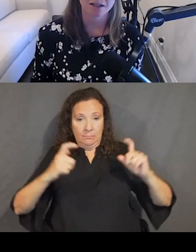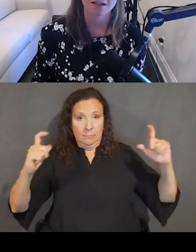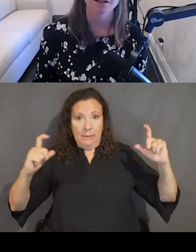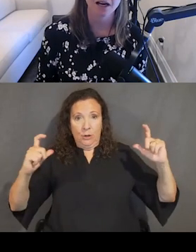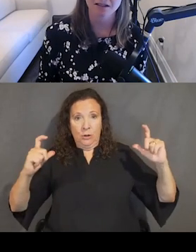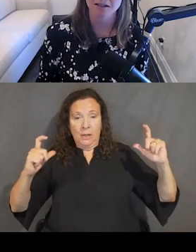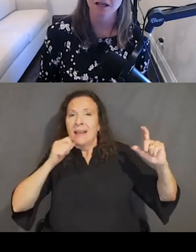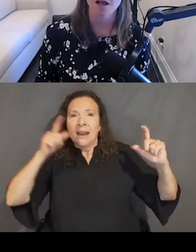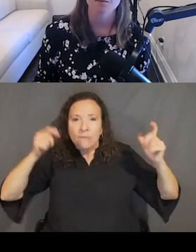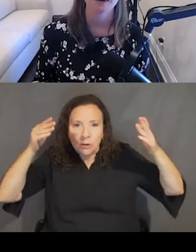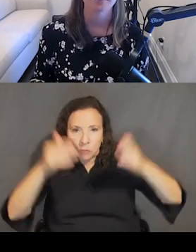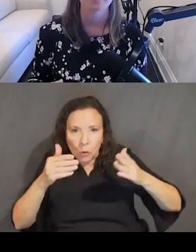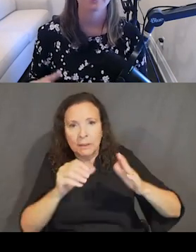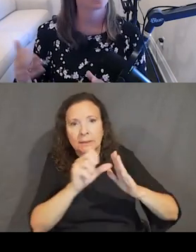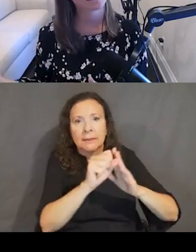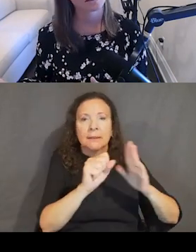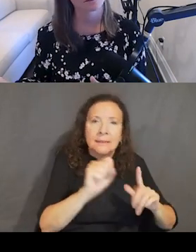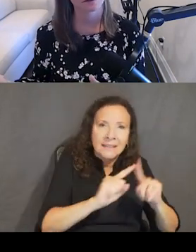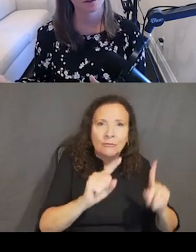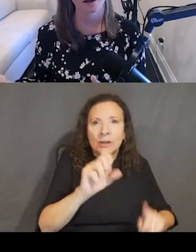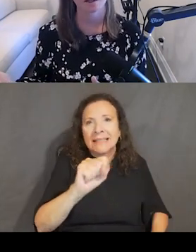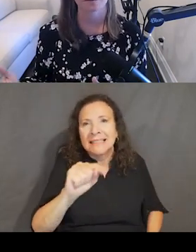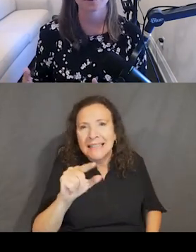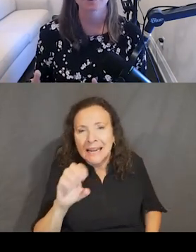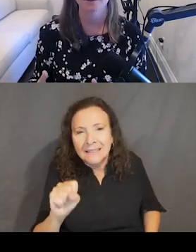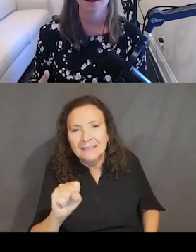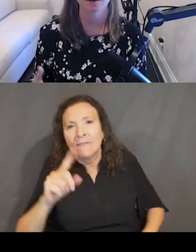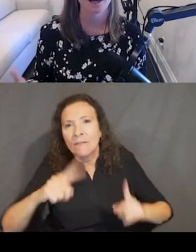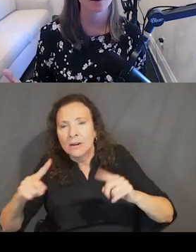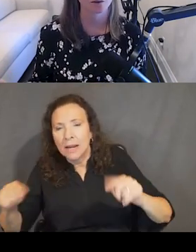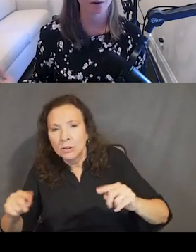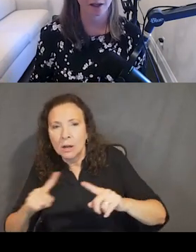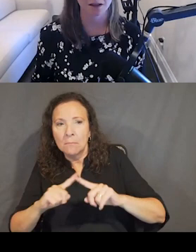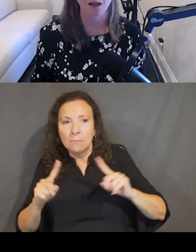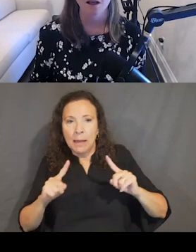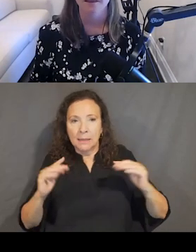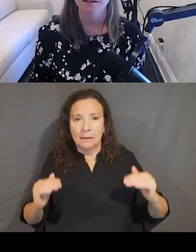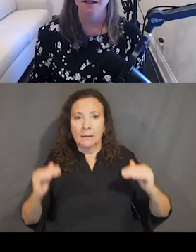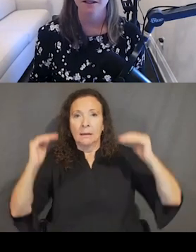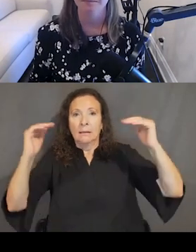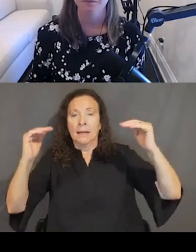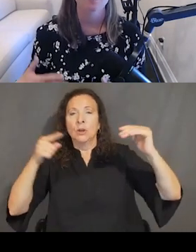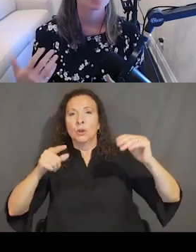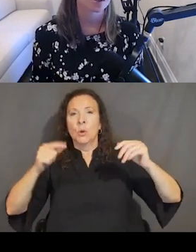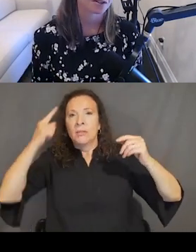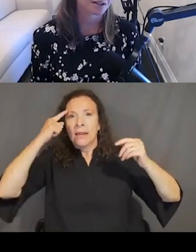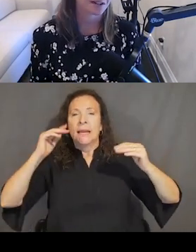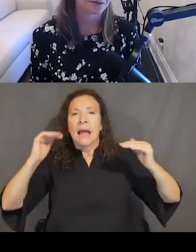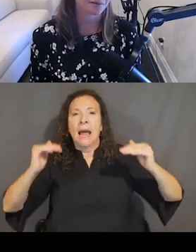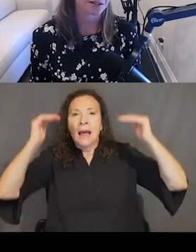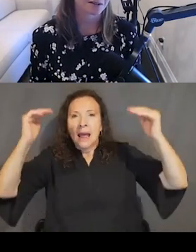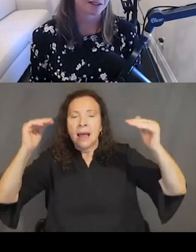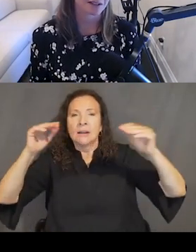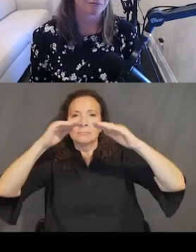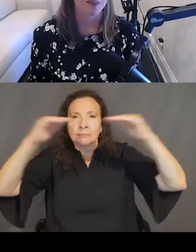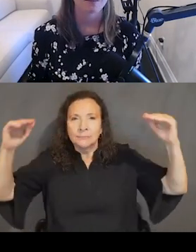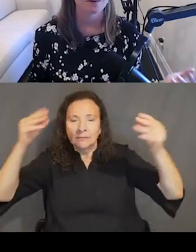variations and interactions. But rather, at the organism level, you have an opportunity to think about higher order thinking, things like structuring the